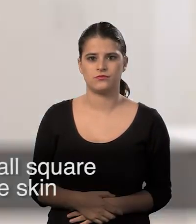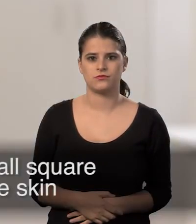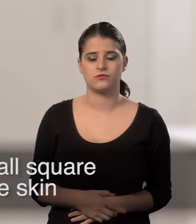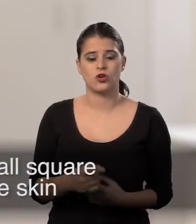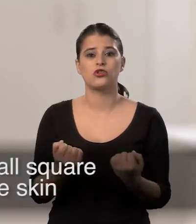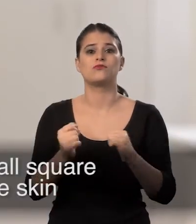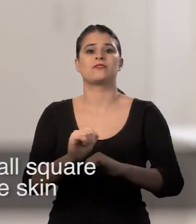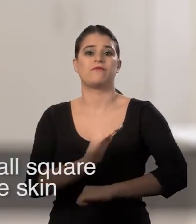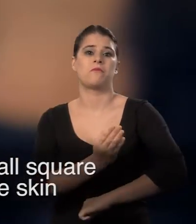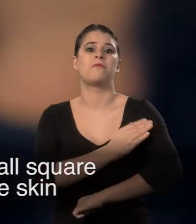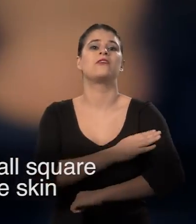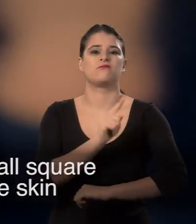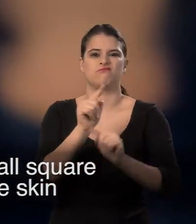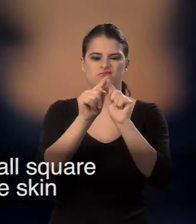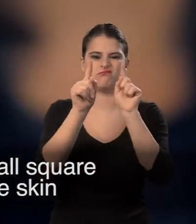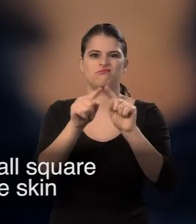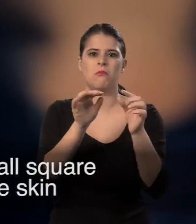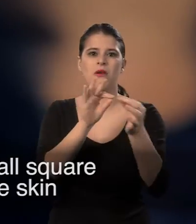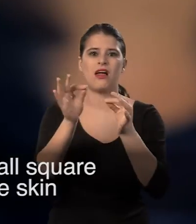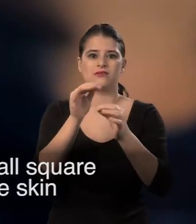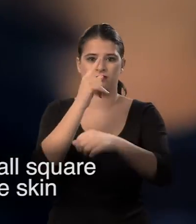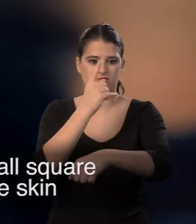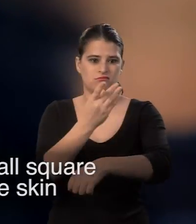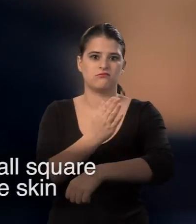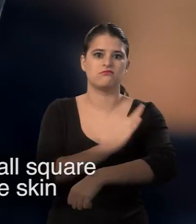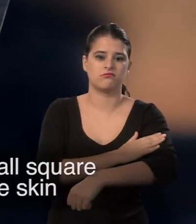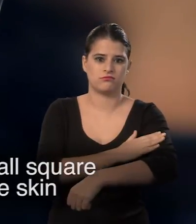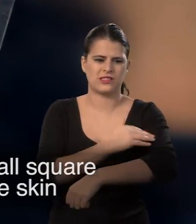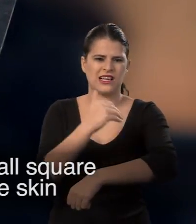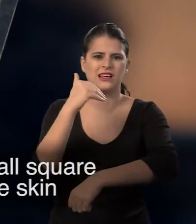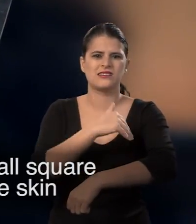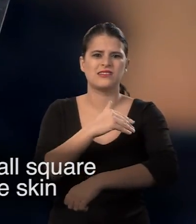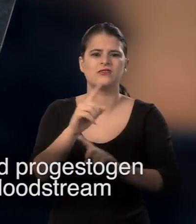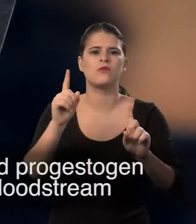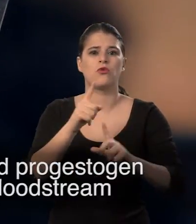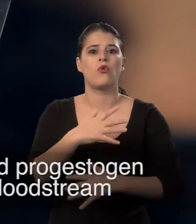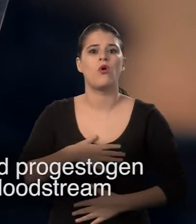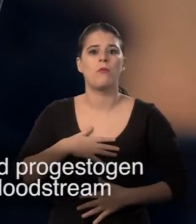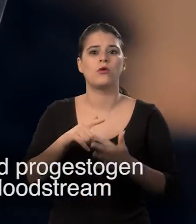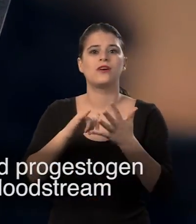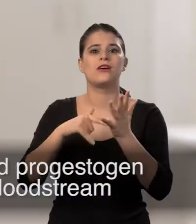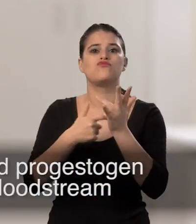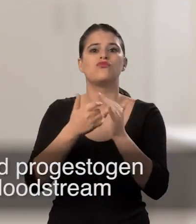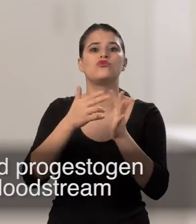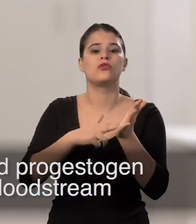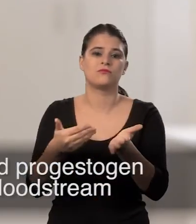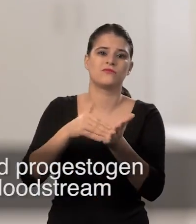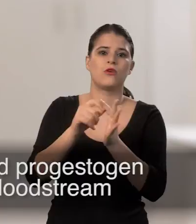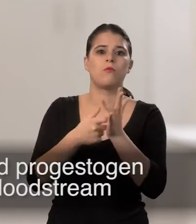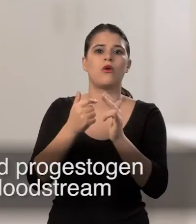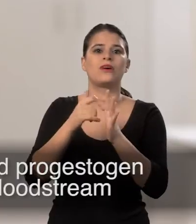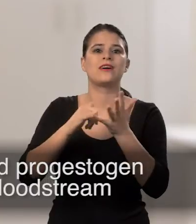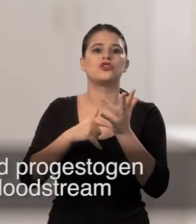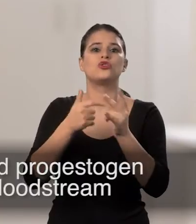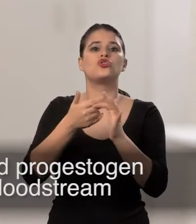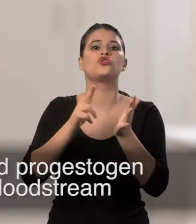The contraceptive patch is a small, square, plastic patch that sticks to the skin. It contains the hormones oestrogen and